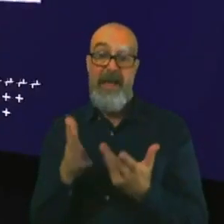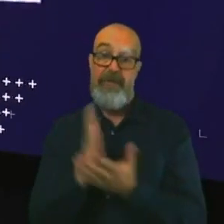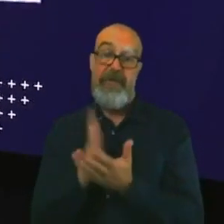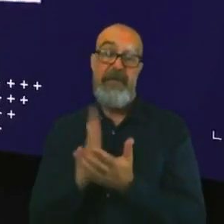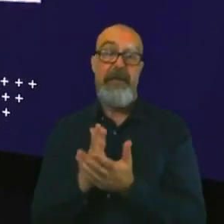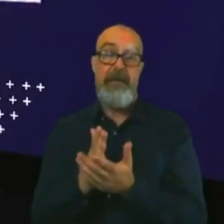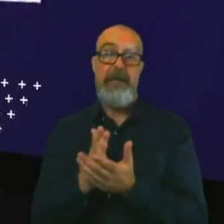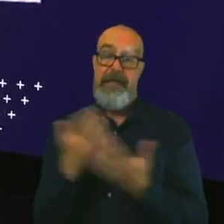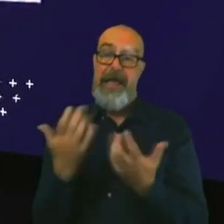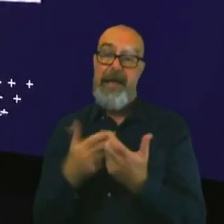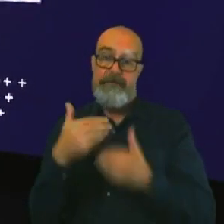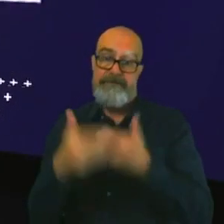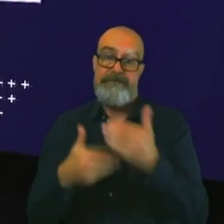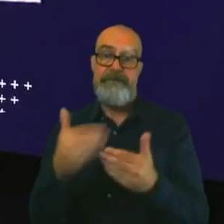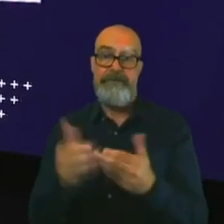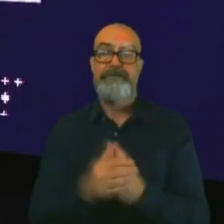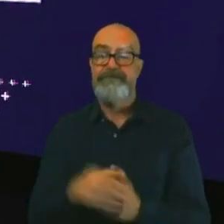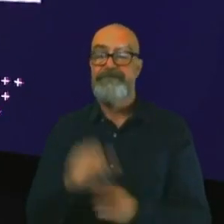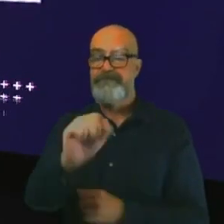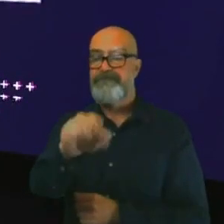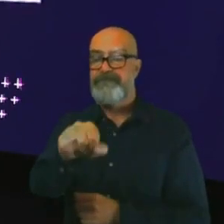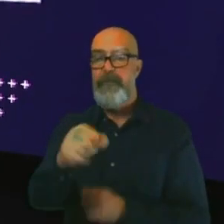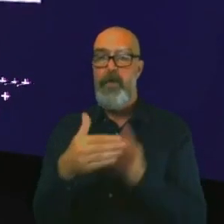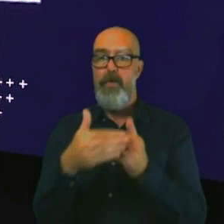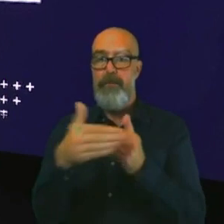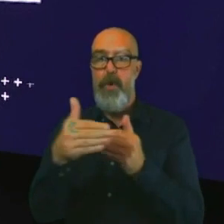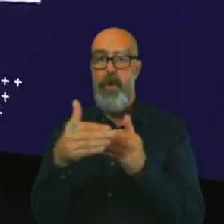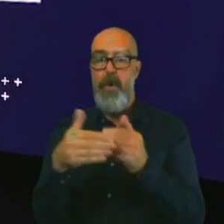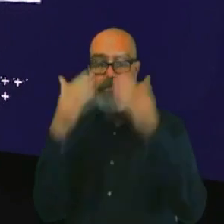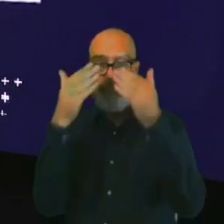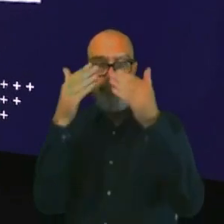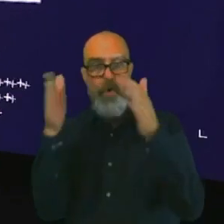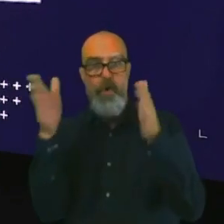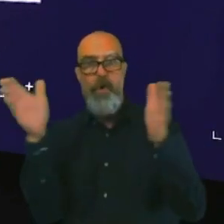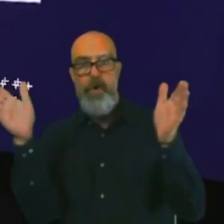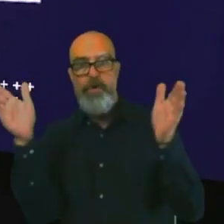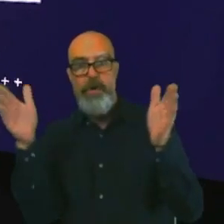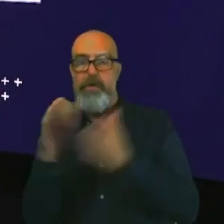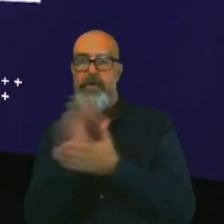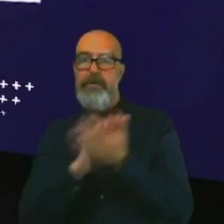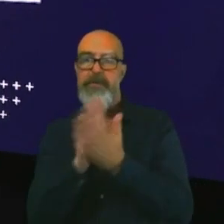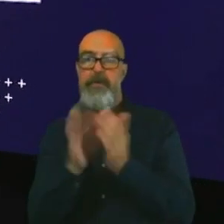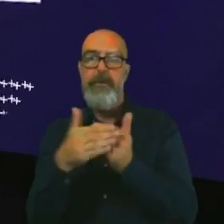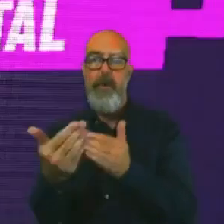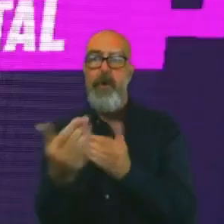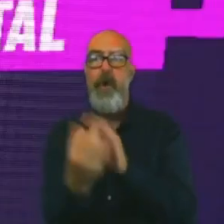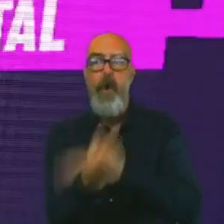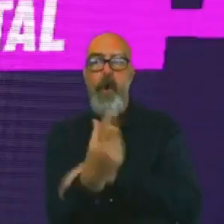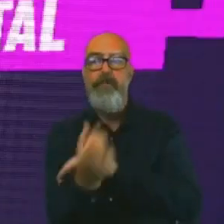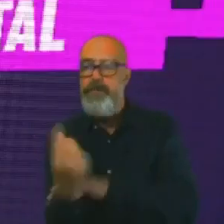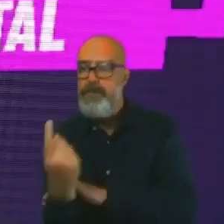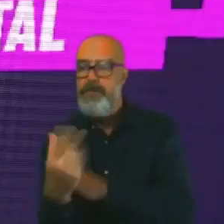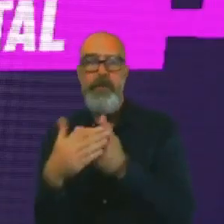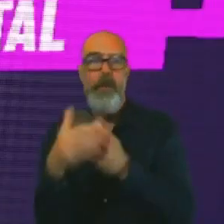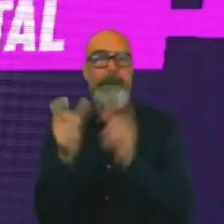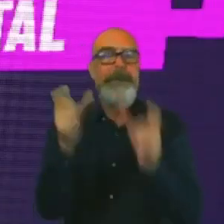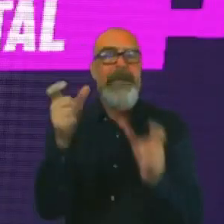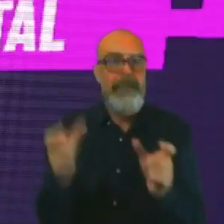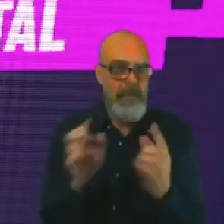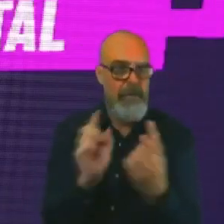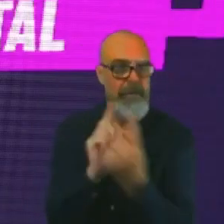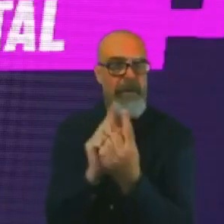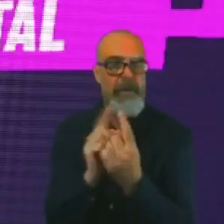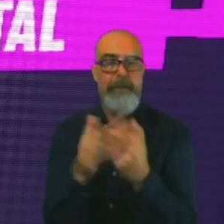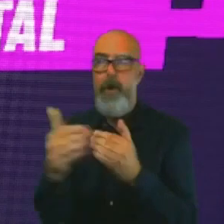the broader you're thinking, the more options you end up having, the more people you meet, the more inspiration that you can find.